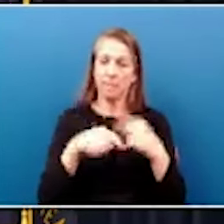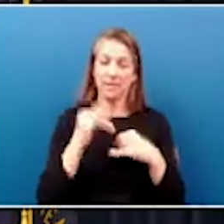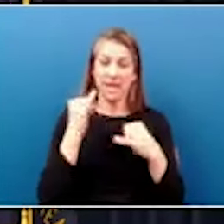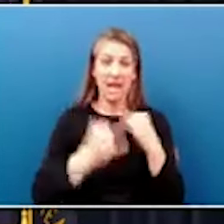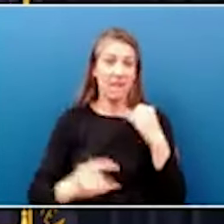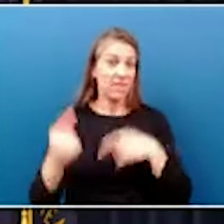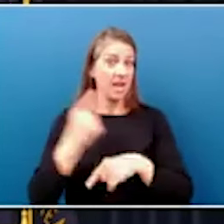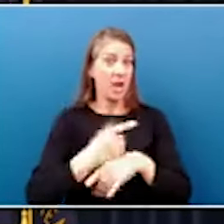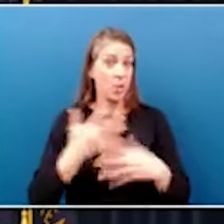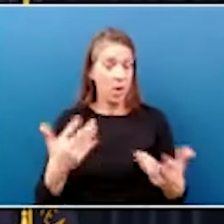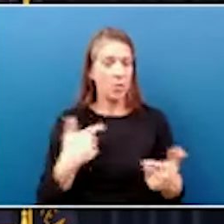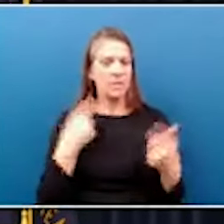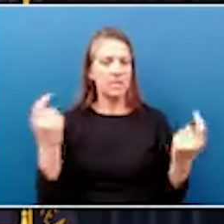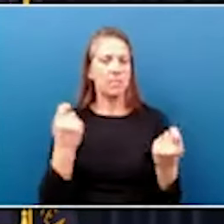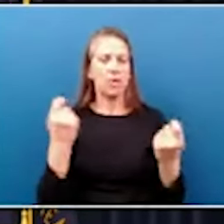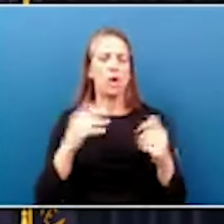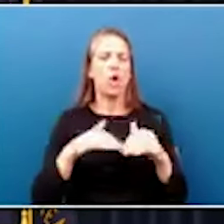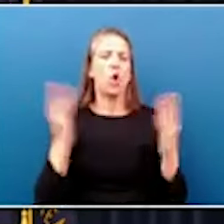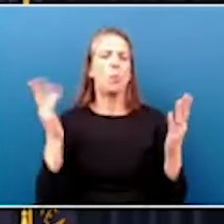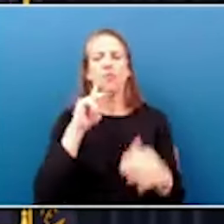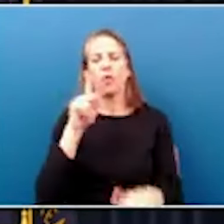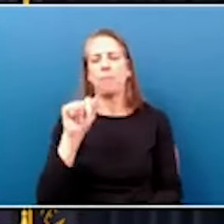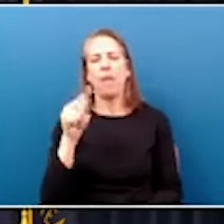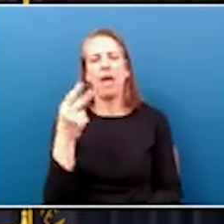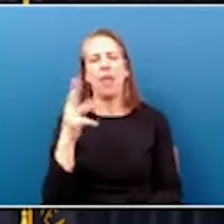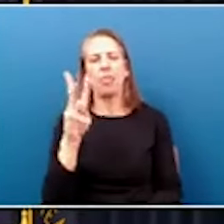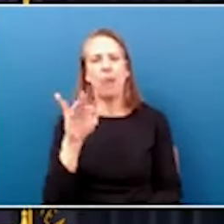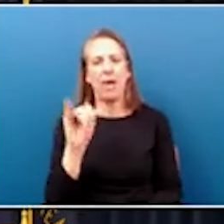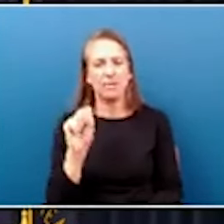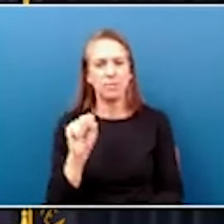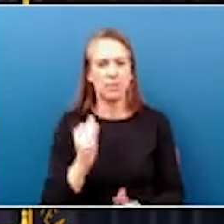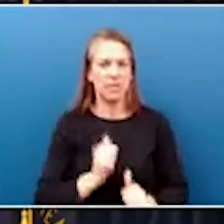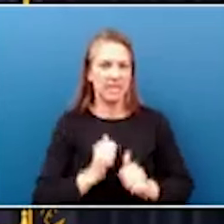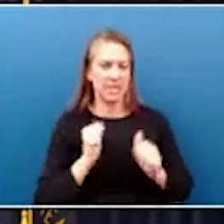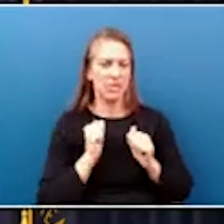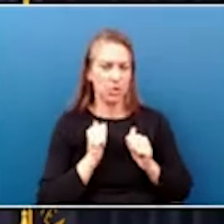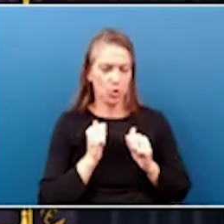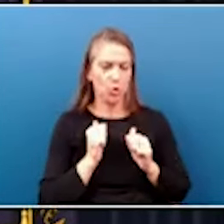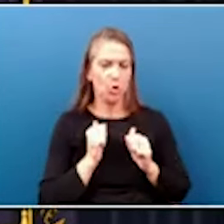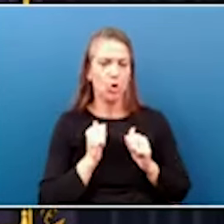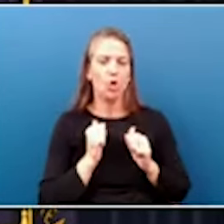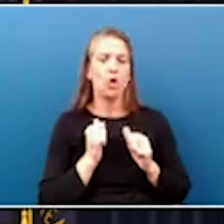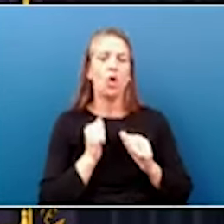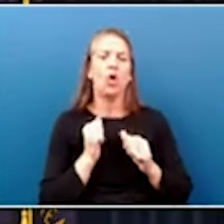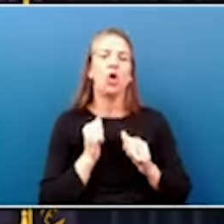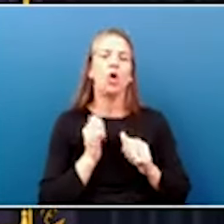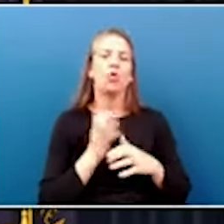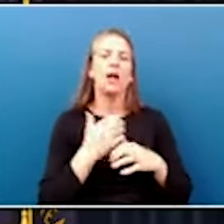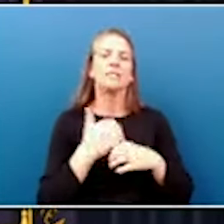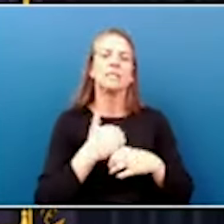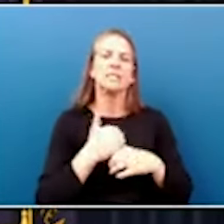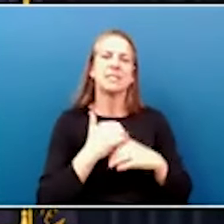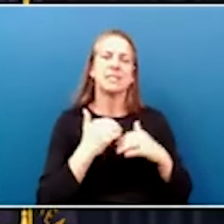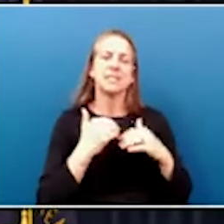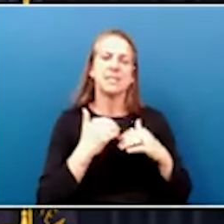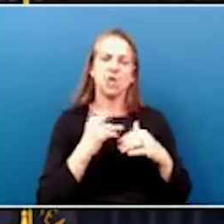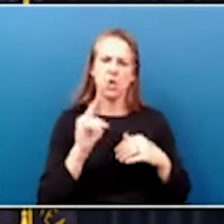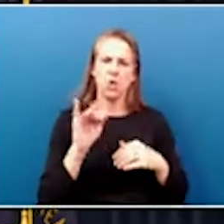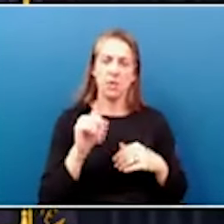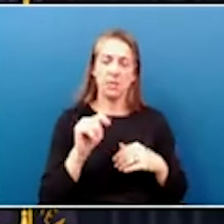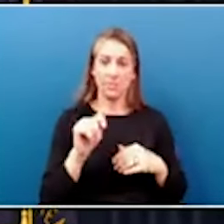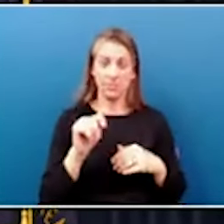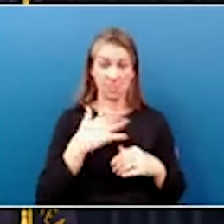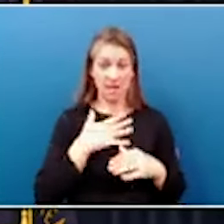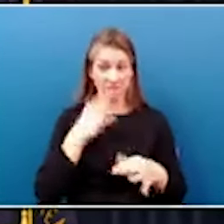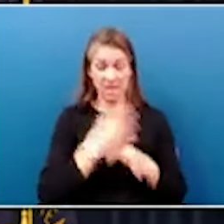celebrated the grand opening for the Pathways Residential Crisis Stabilization Unit. Now my faith teaches me that second chances aren't just the right